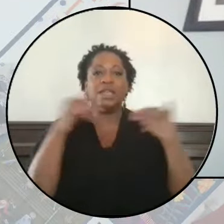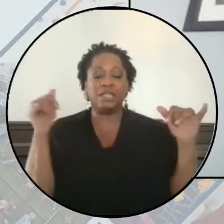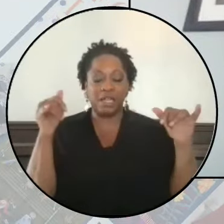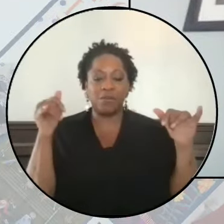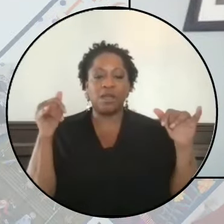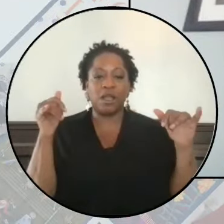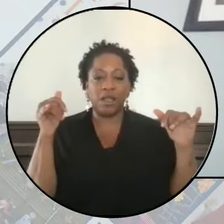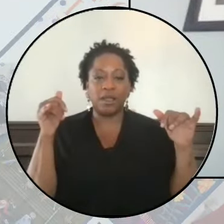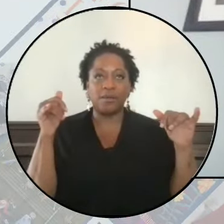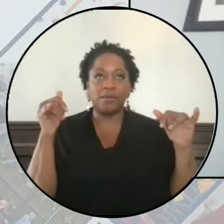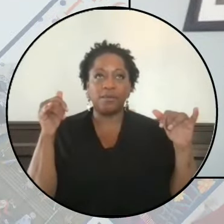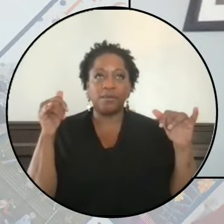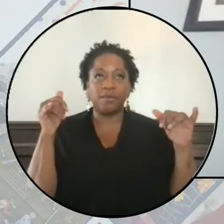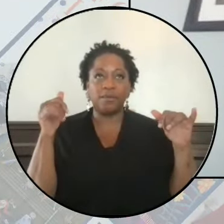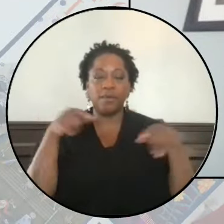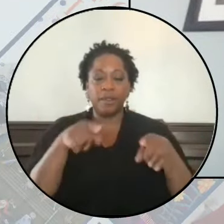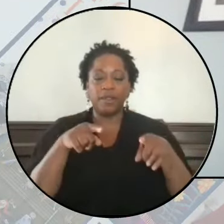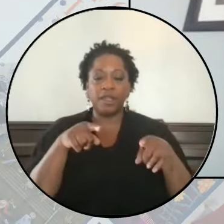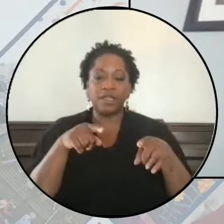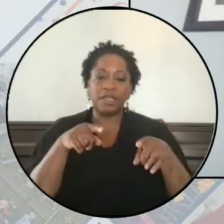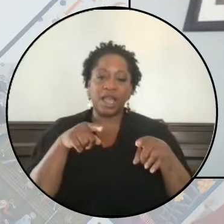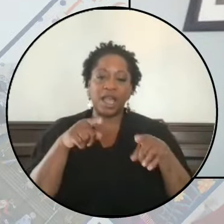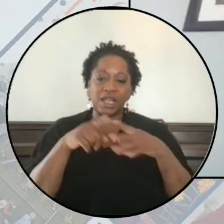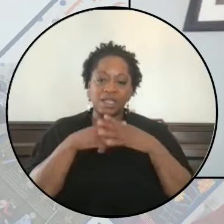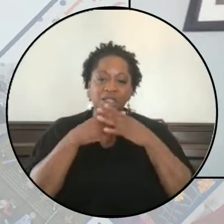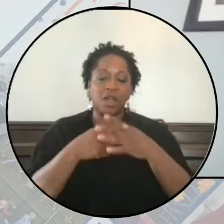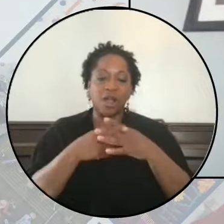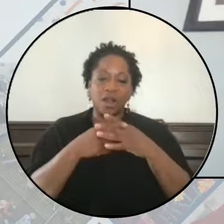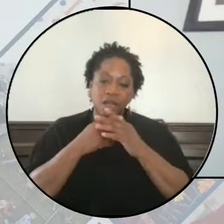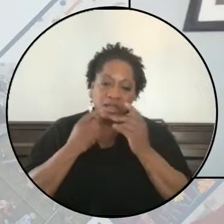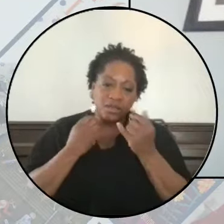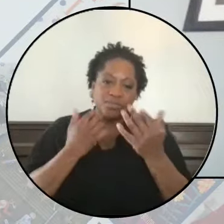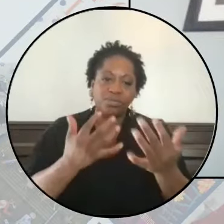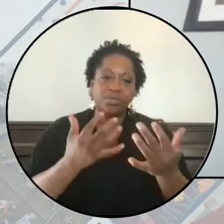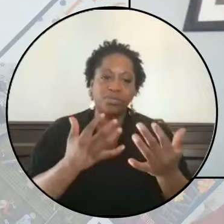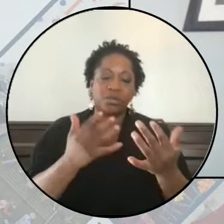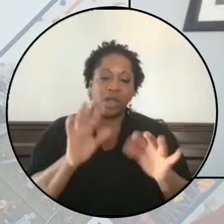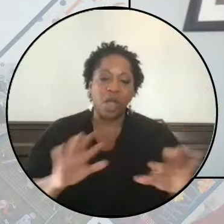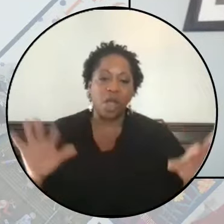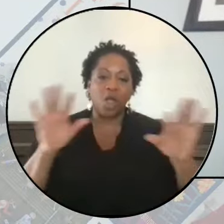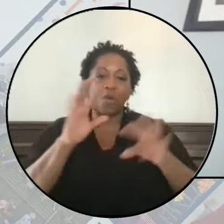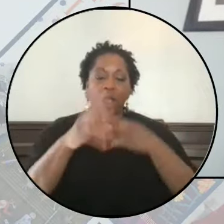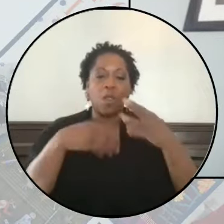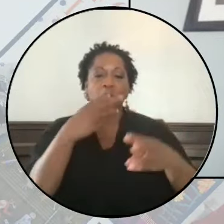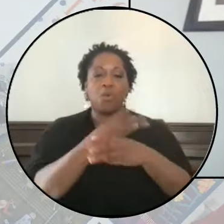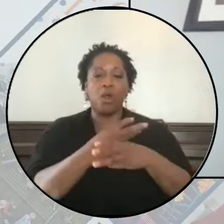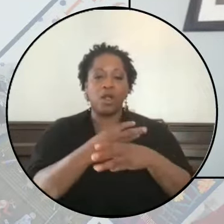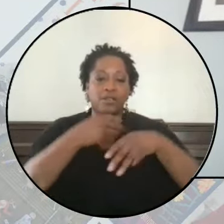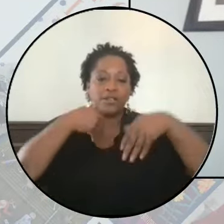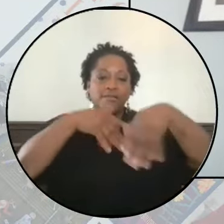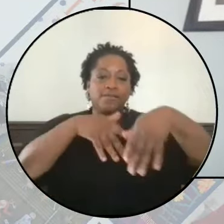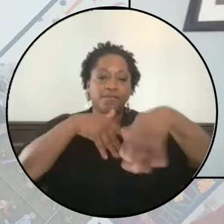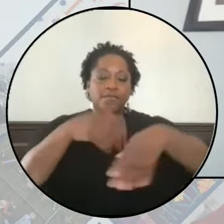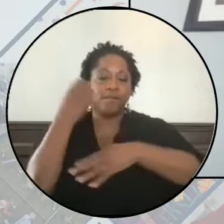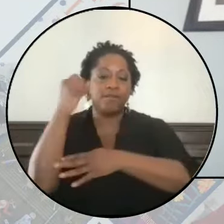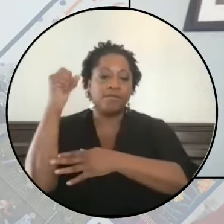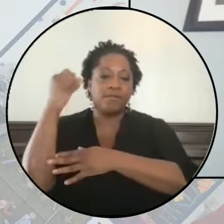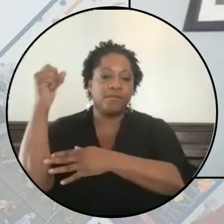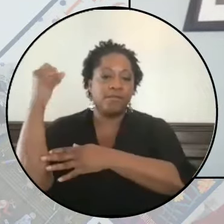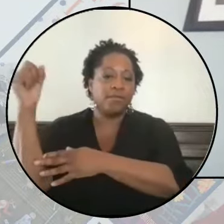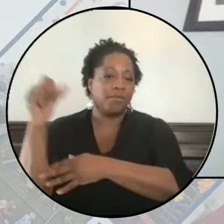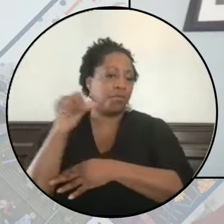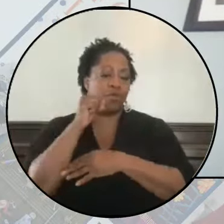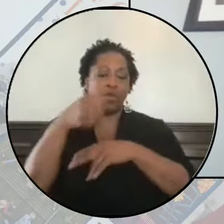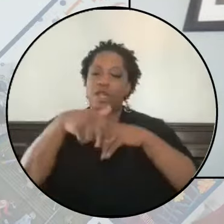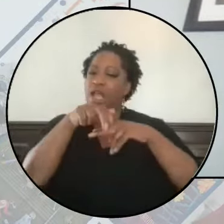time, this has spurred millions around the world to take to the streets. To say that we